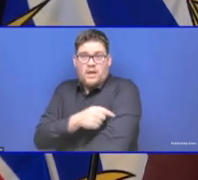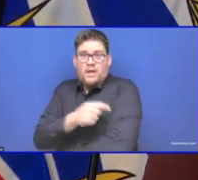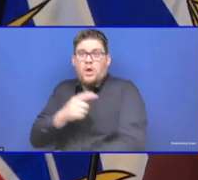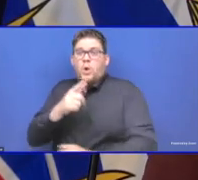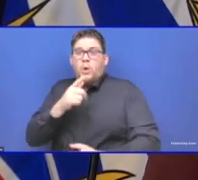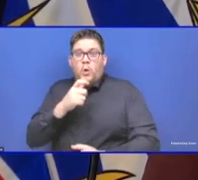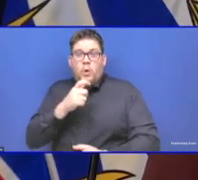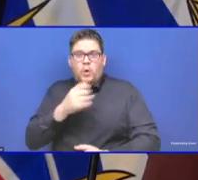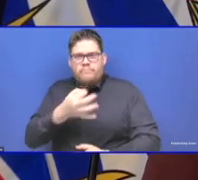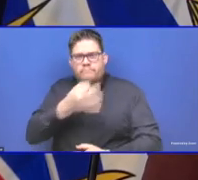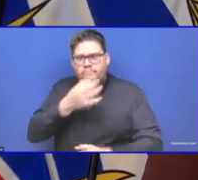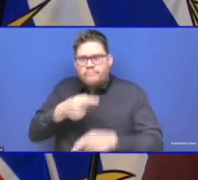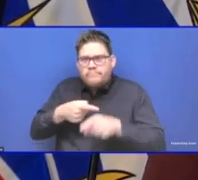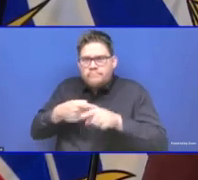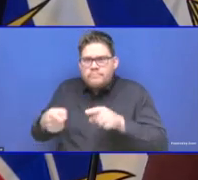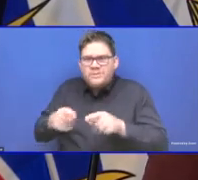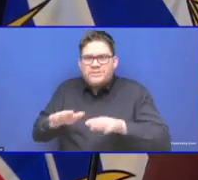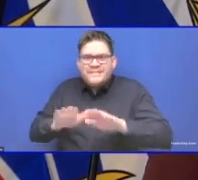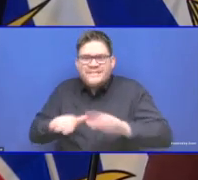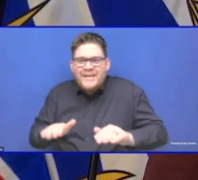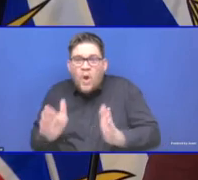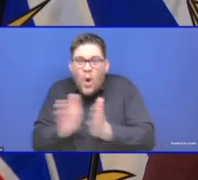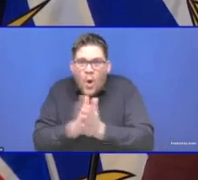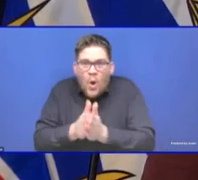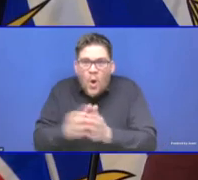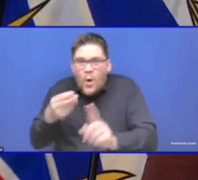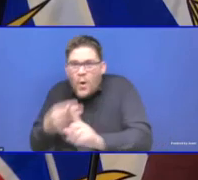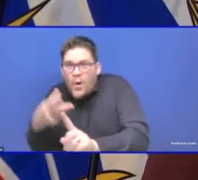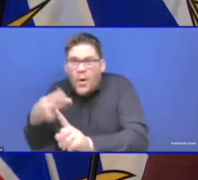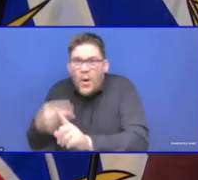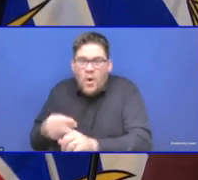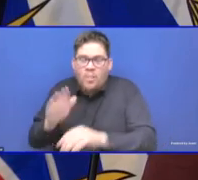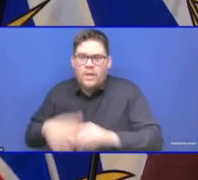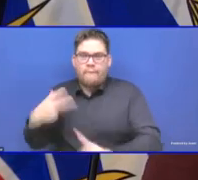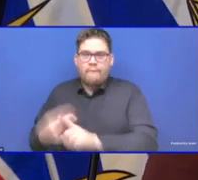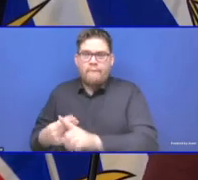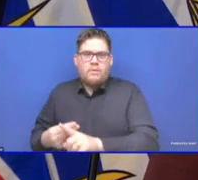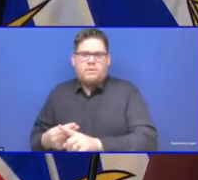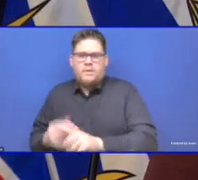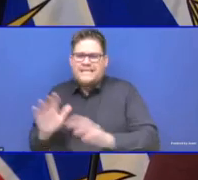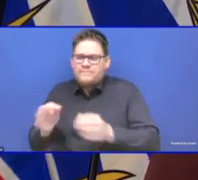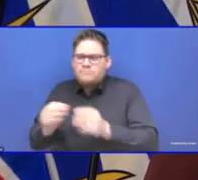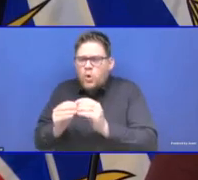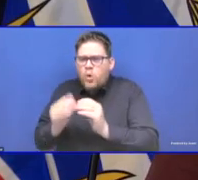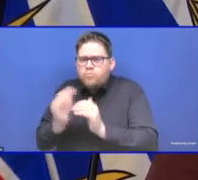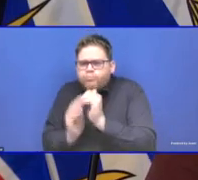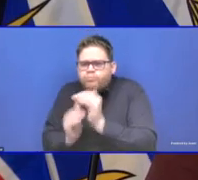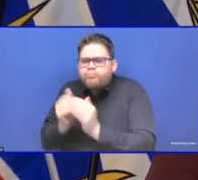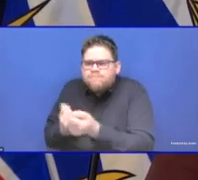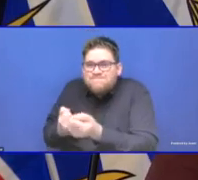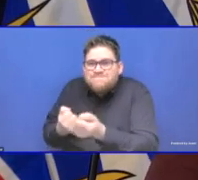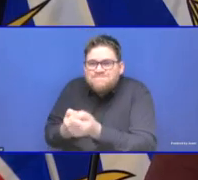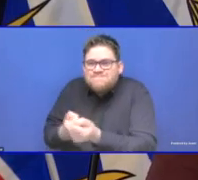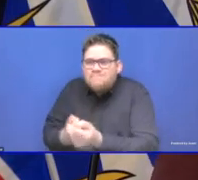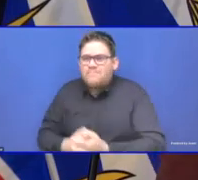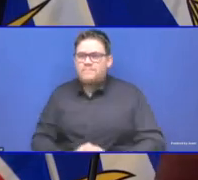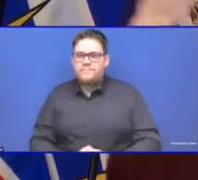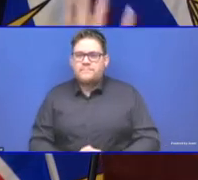for parents so they can make those choices for their children. I also think I've heard from